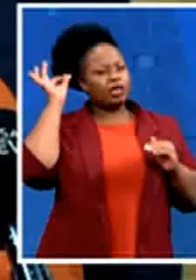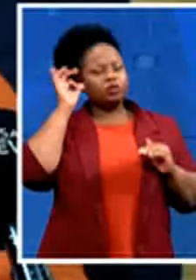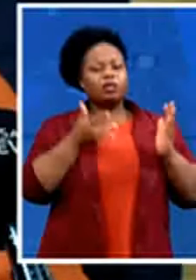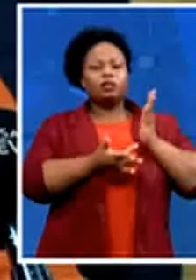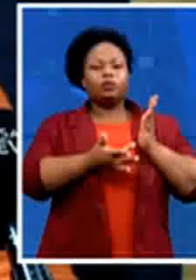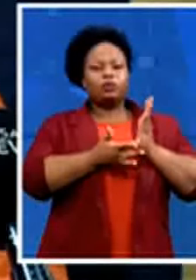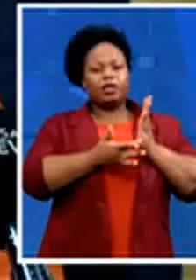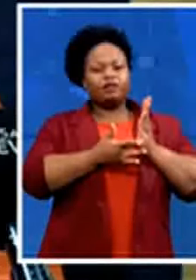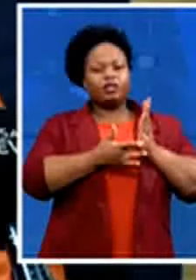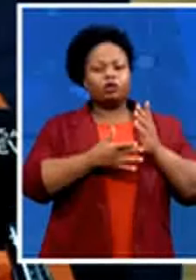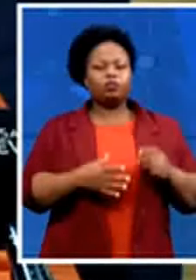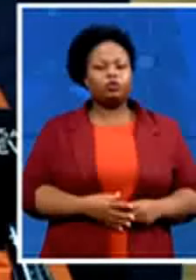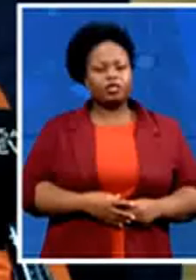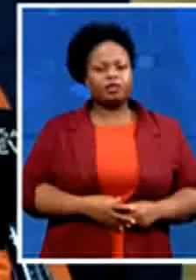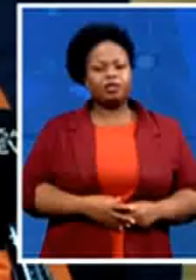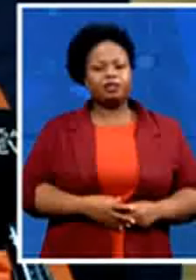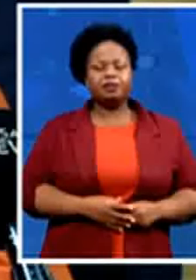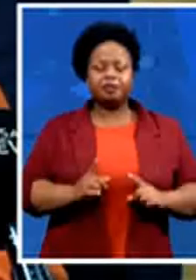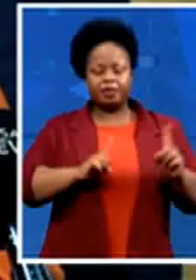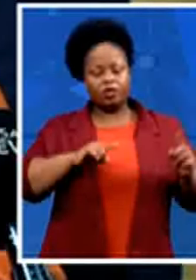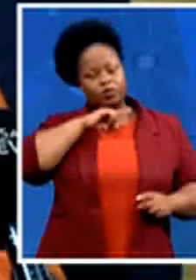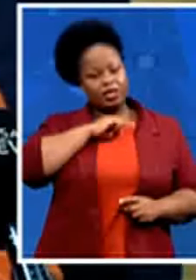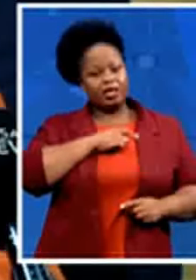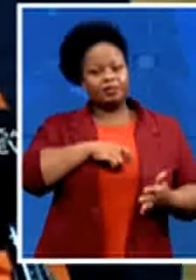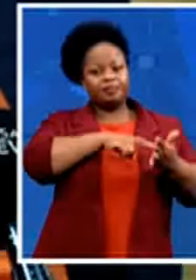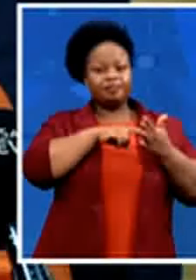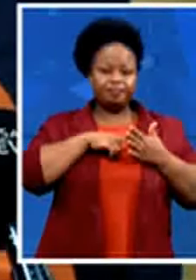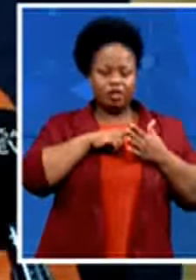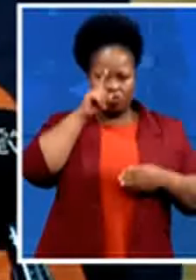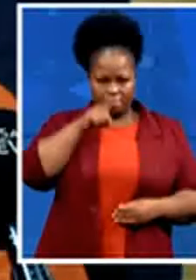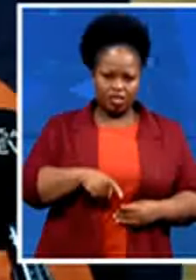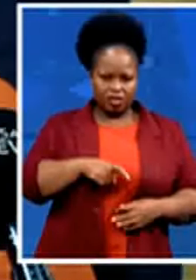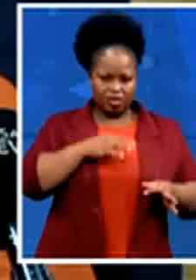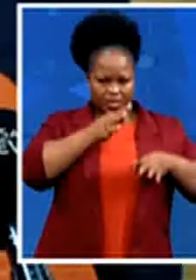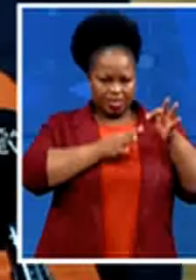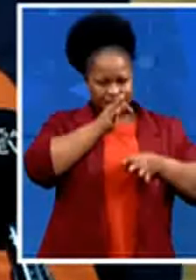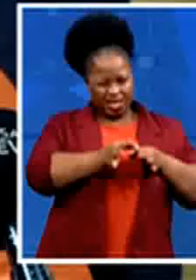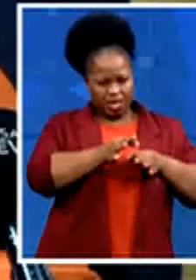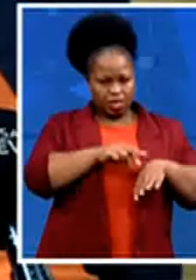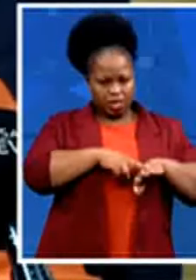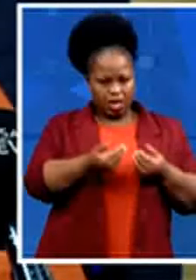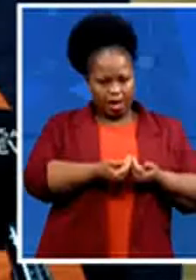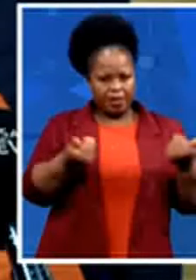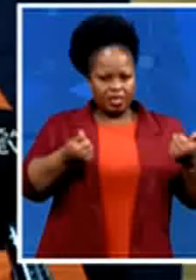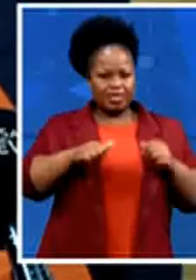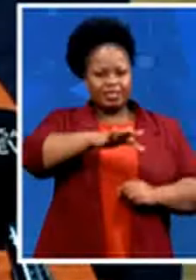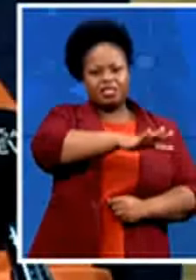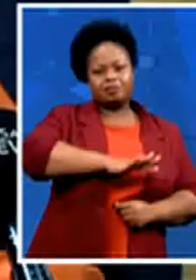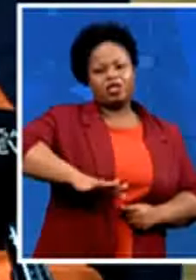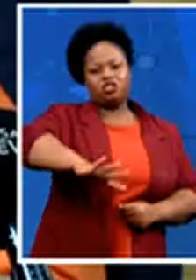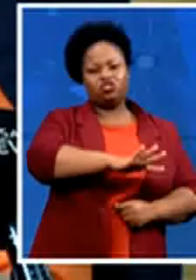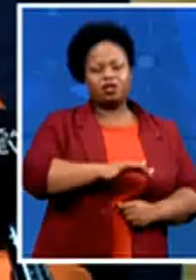it demands to breaking down the apartheid spatial plan and we all know